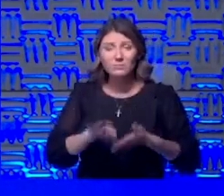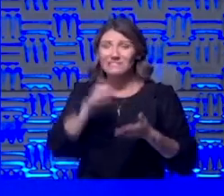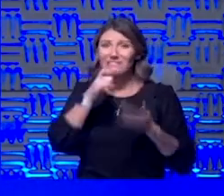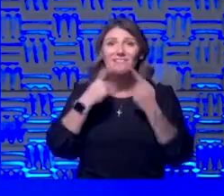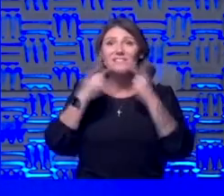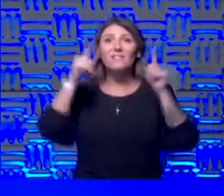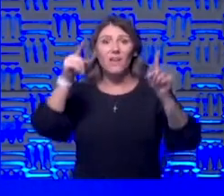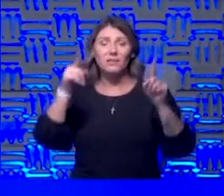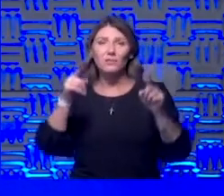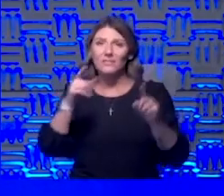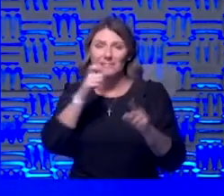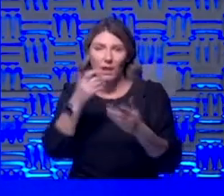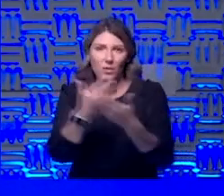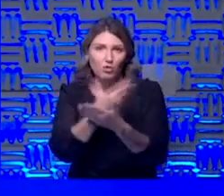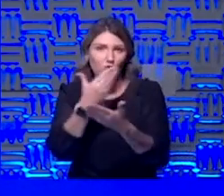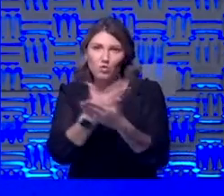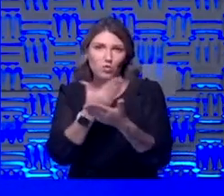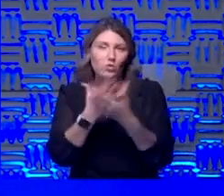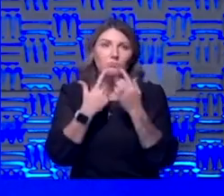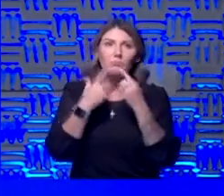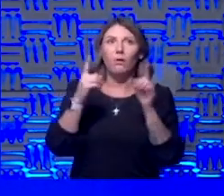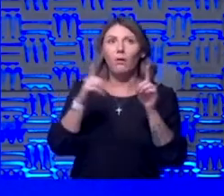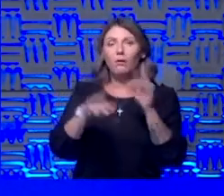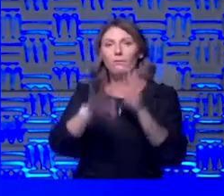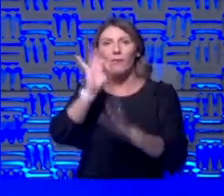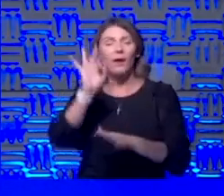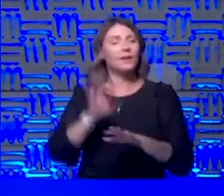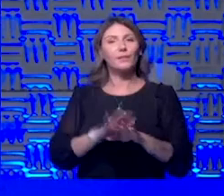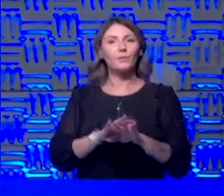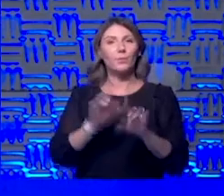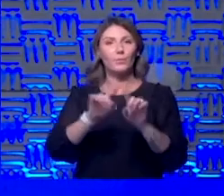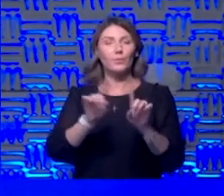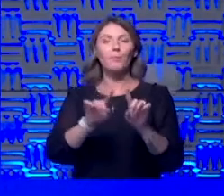effective so this is not a new finding again with this